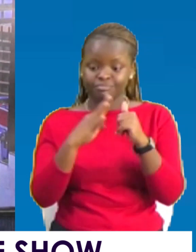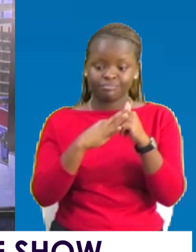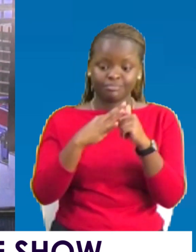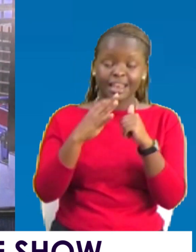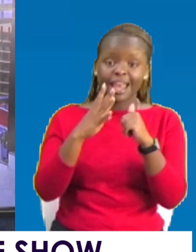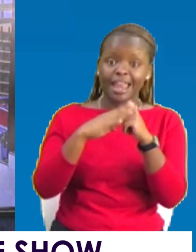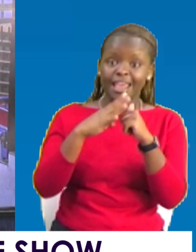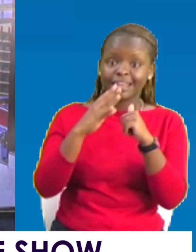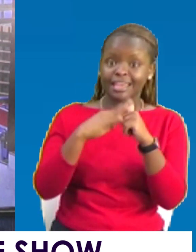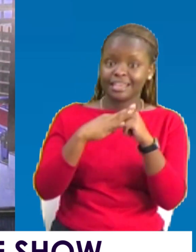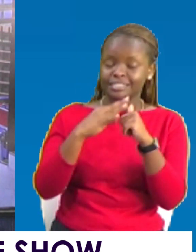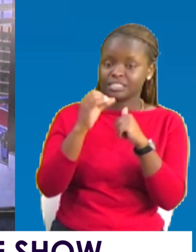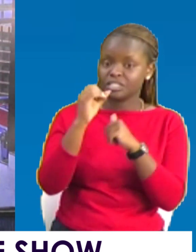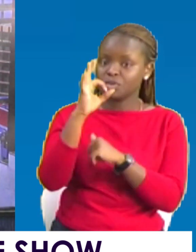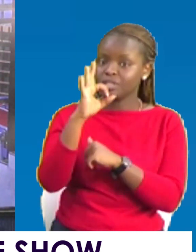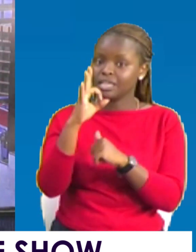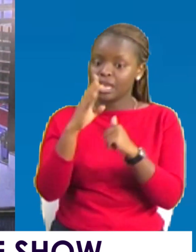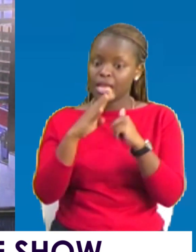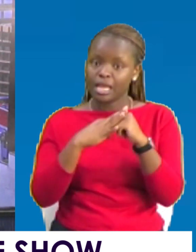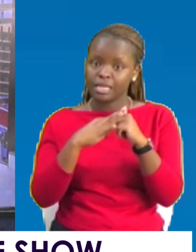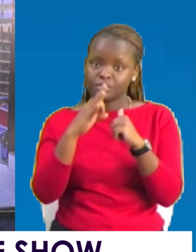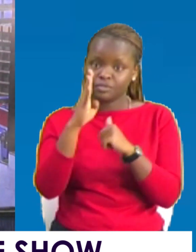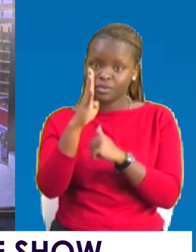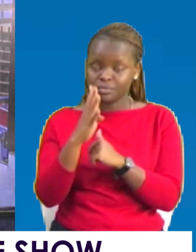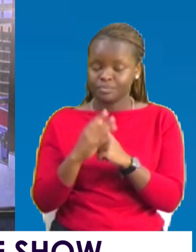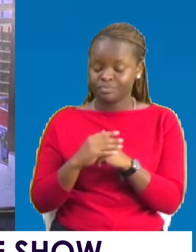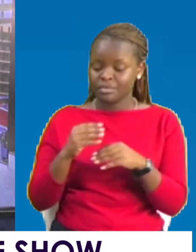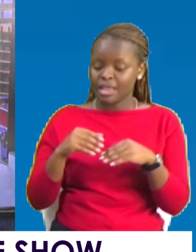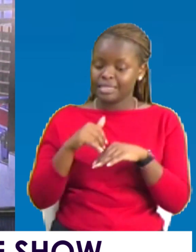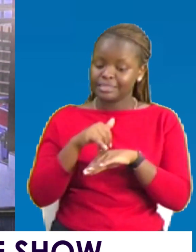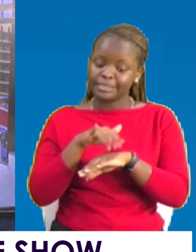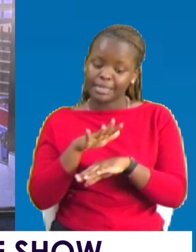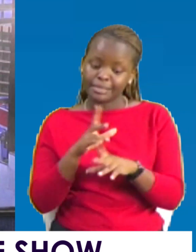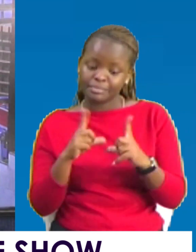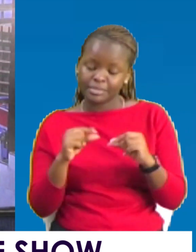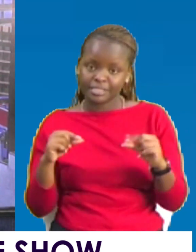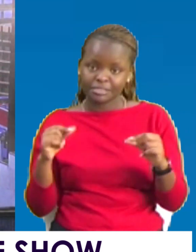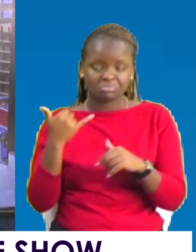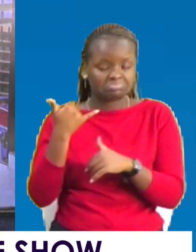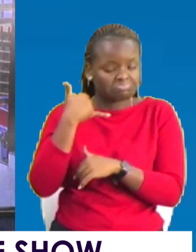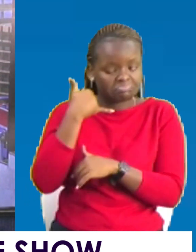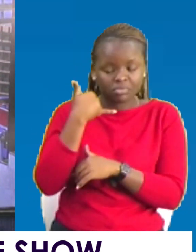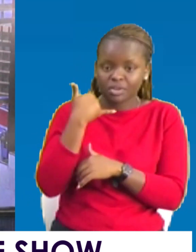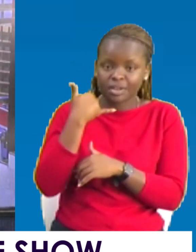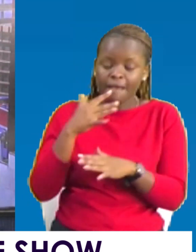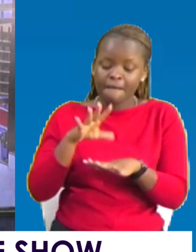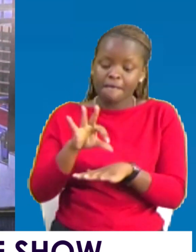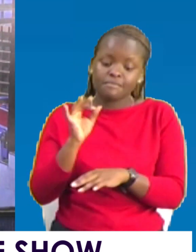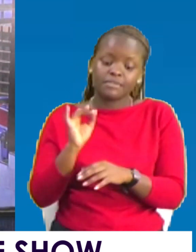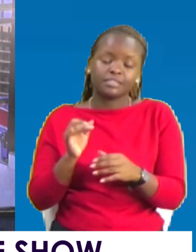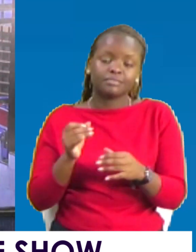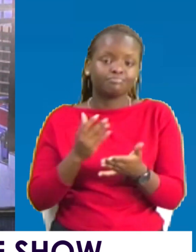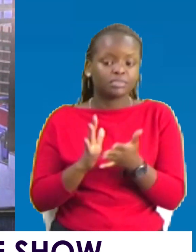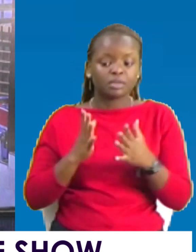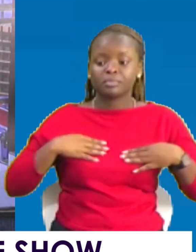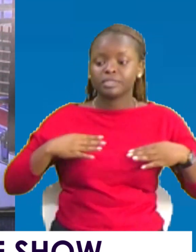0384. Give us a text on that number or give us a call. You'll find somebody to receive